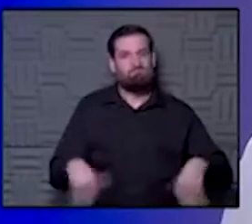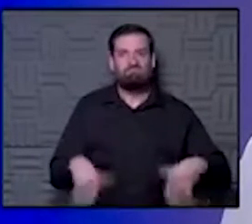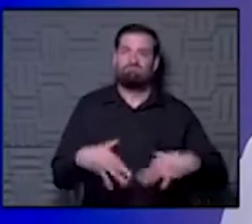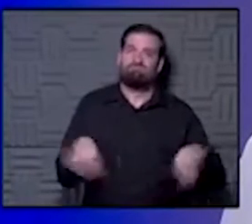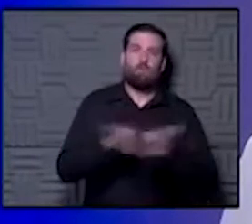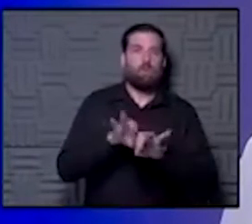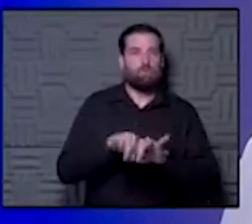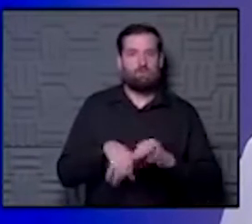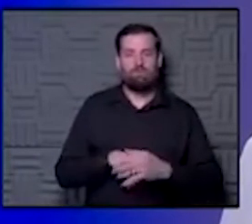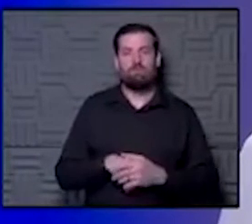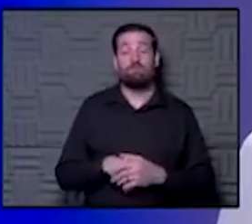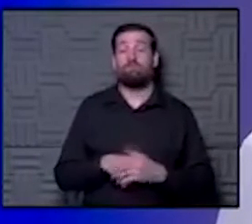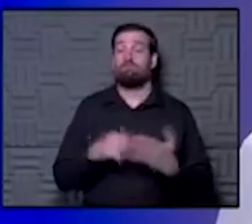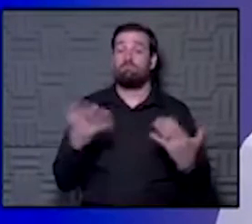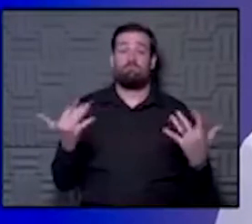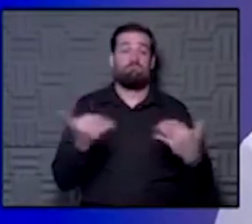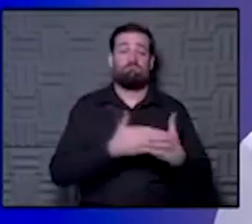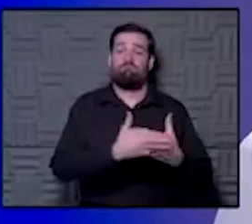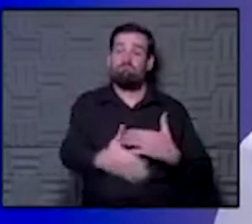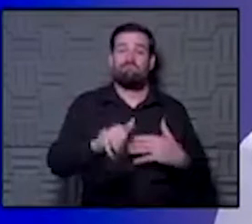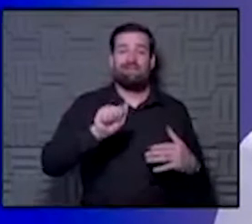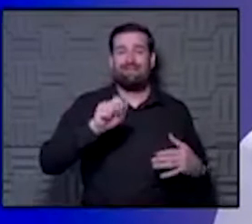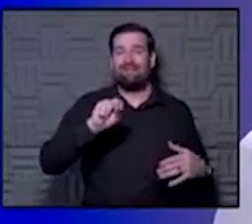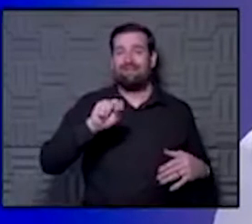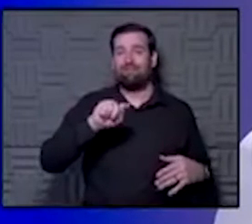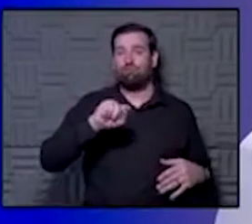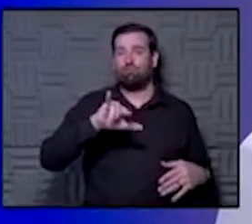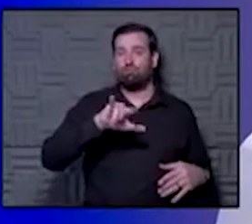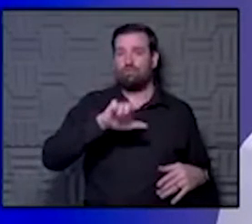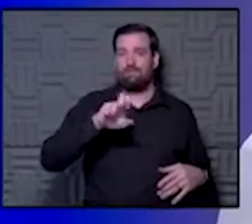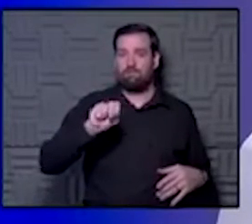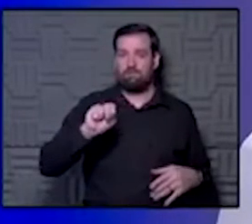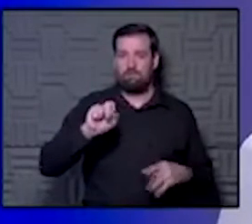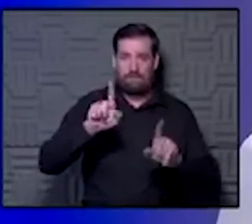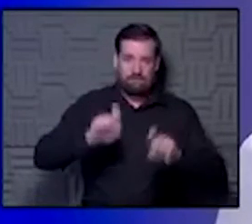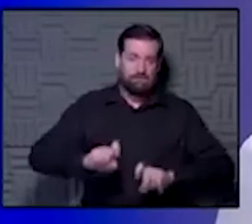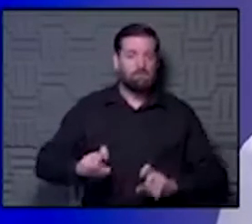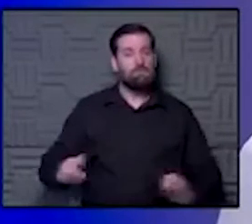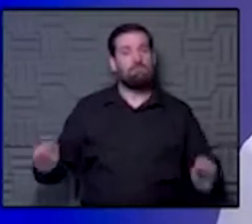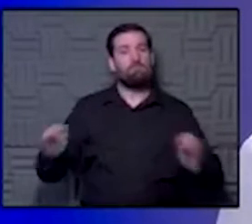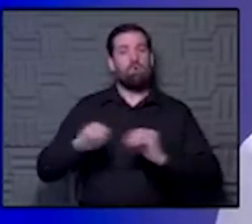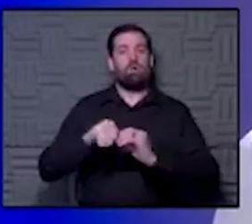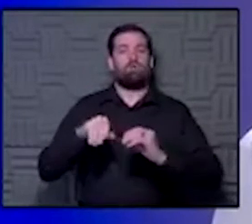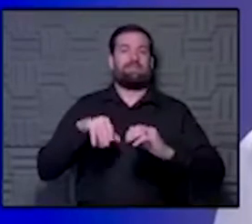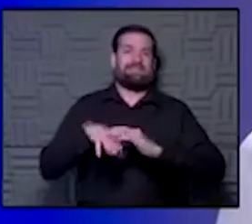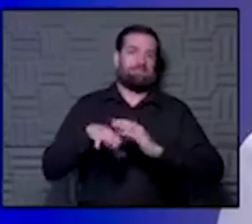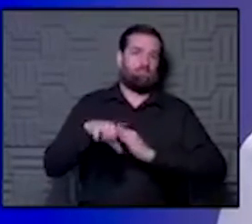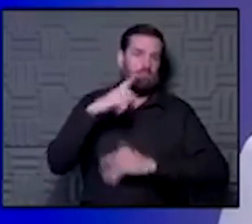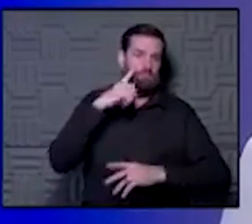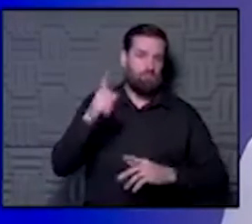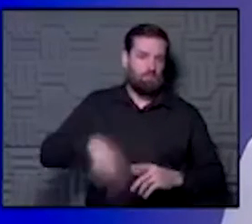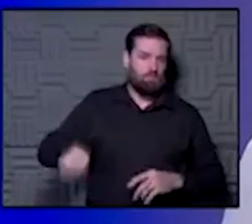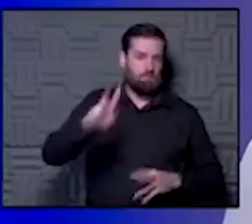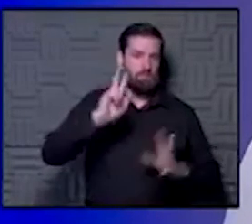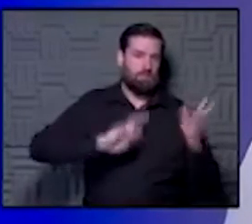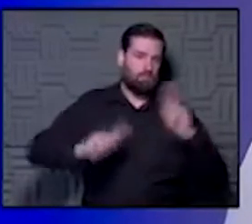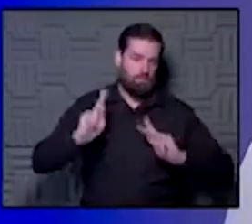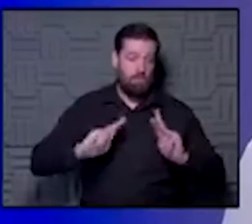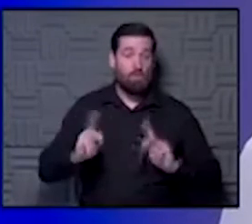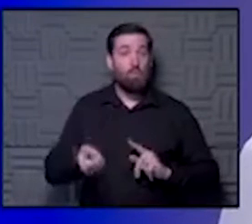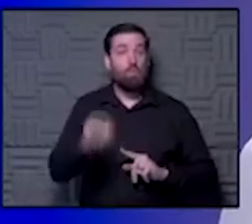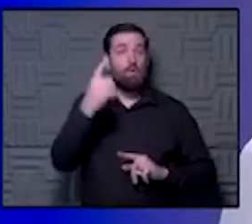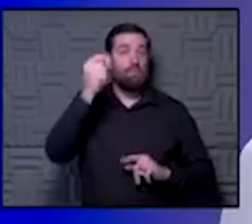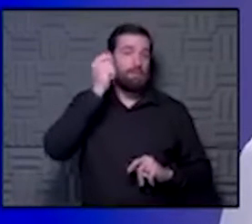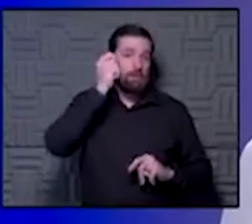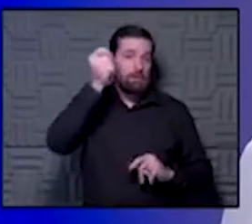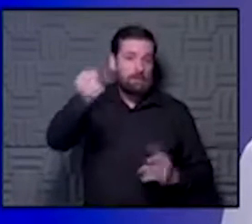So I think moving forward, these antigen tests hopefully will be more accessible for people. And one of the theories is that, well,